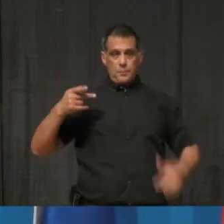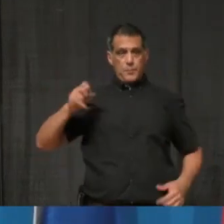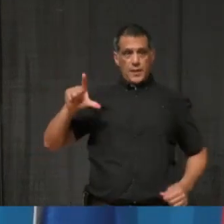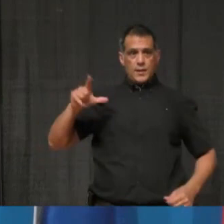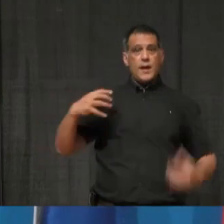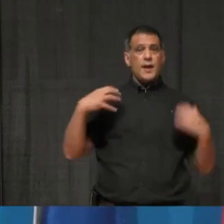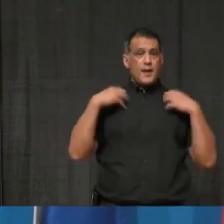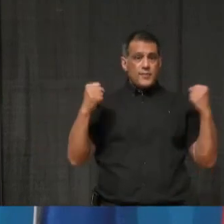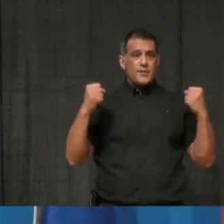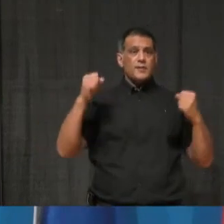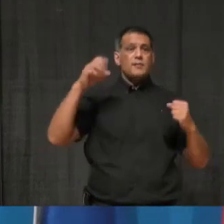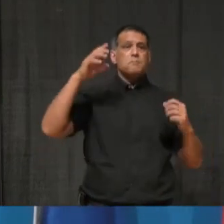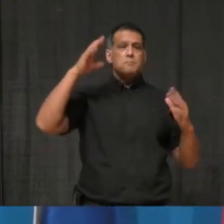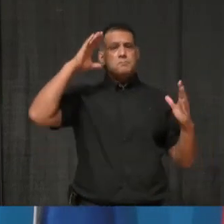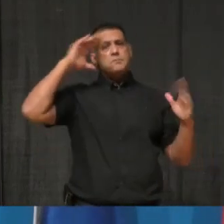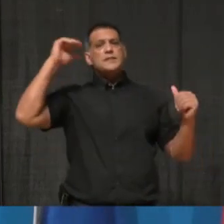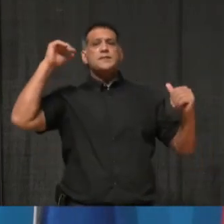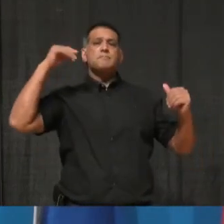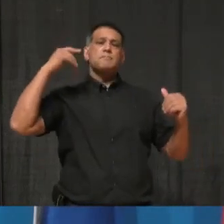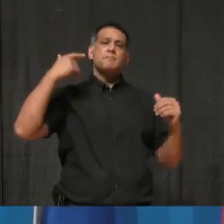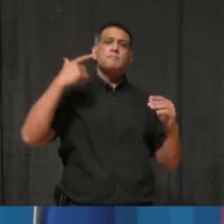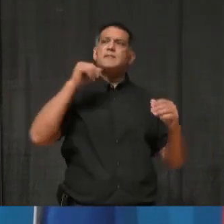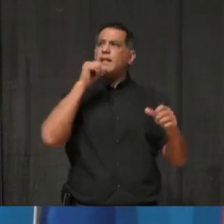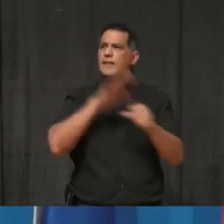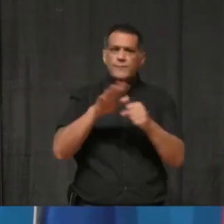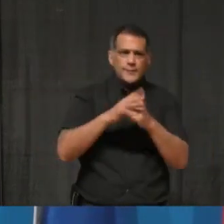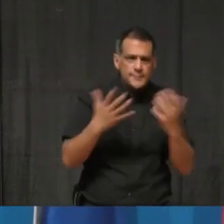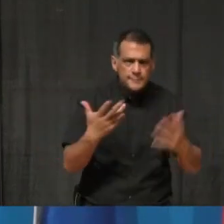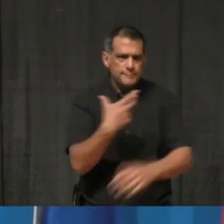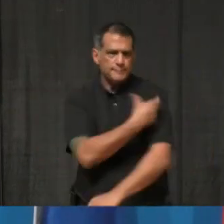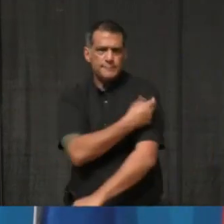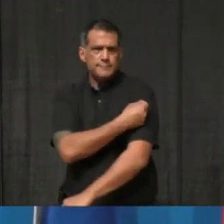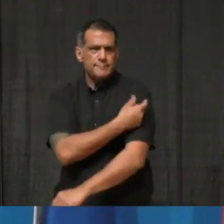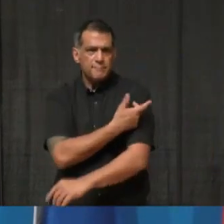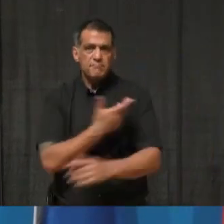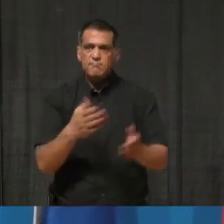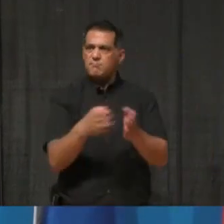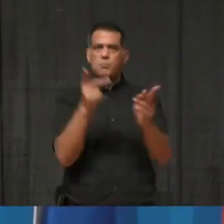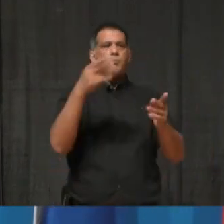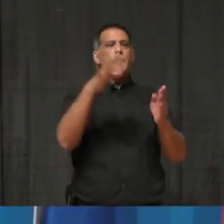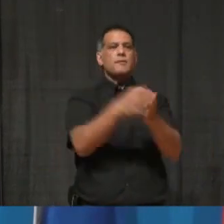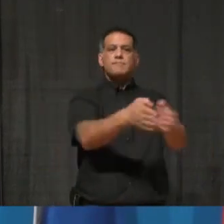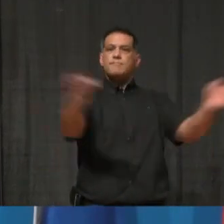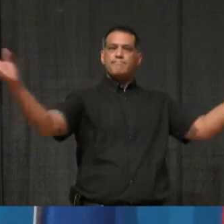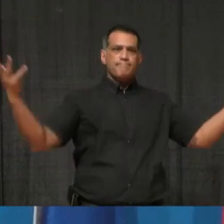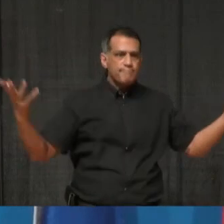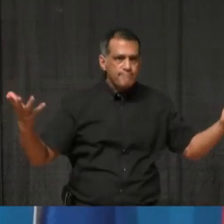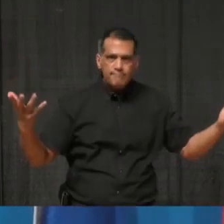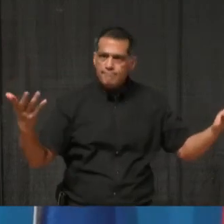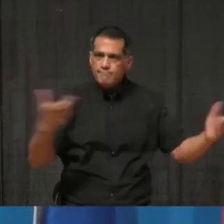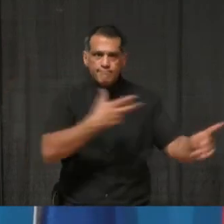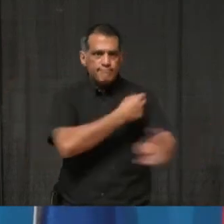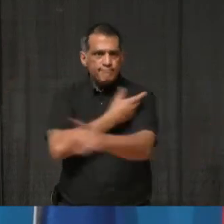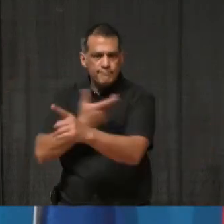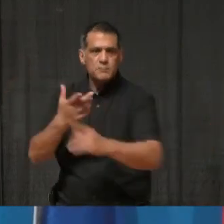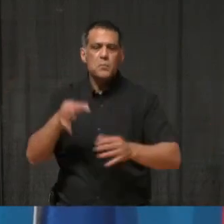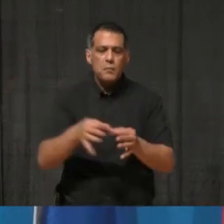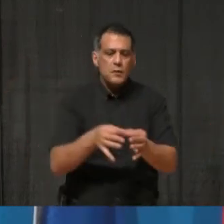that there likely won't be enough vaccine to support broader community rollout until mid to late March.